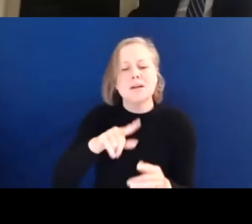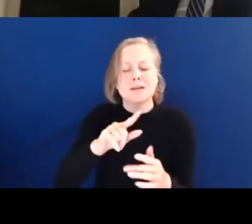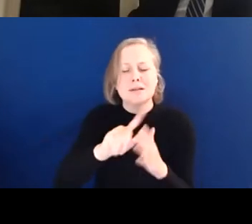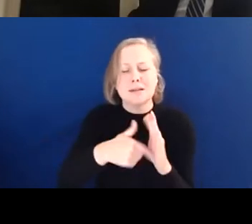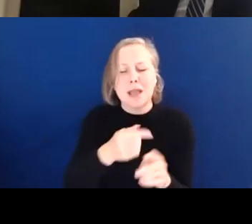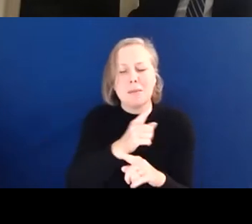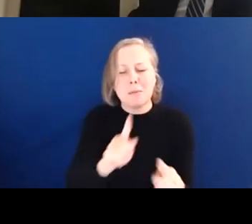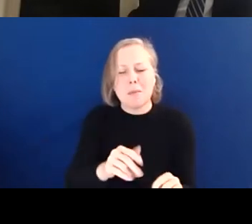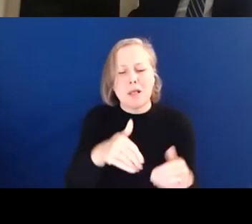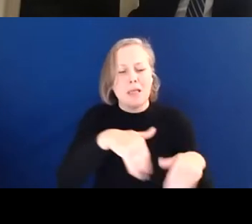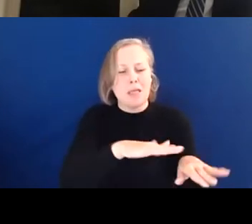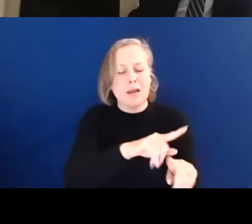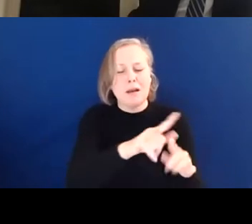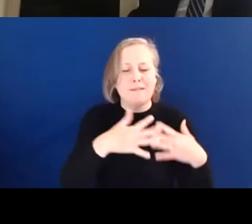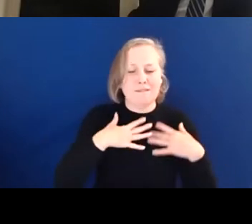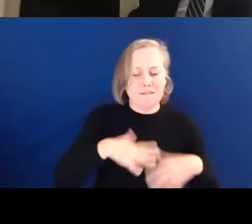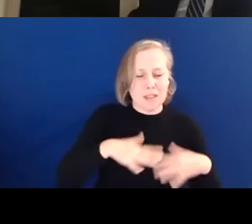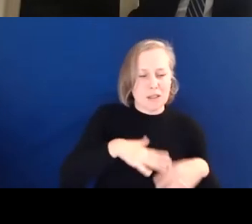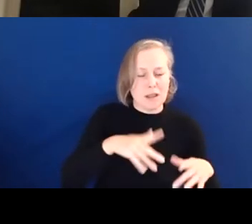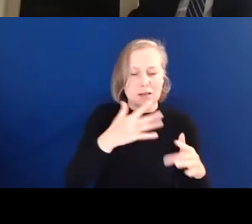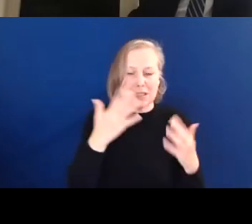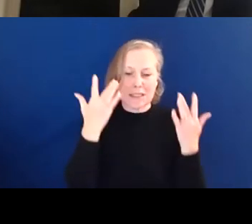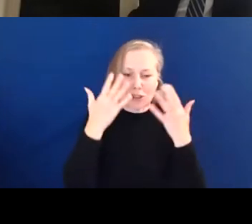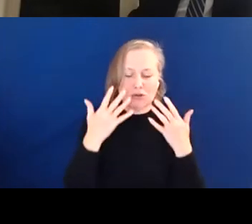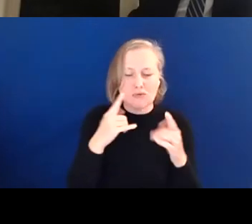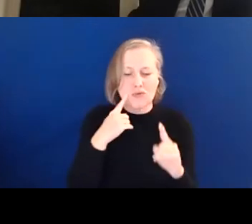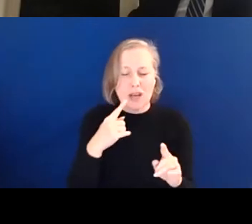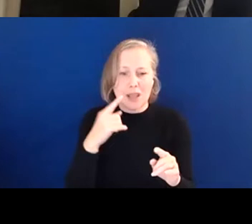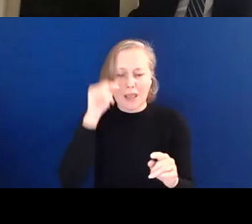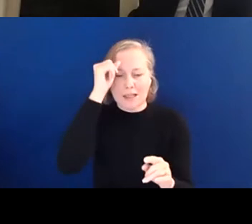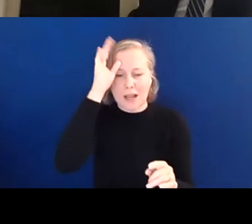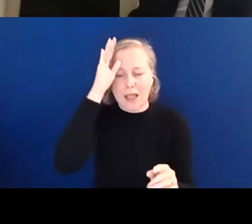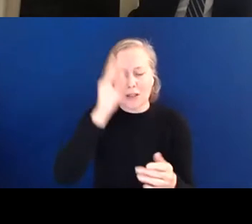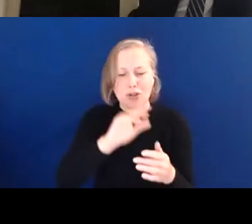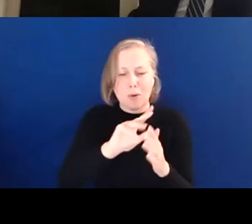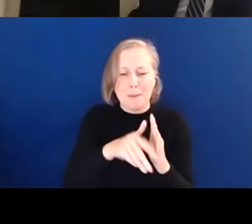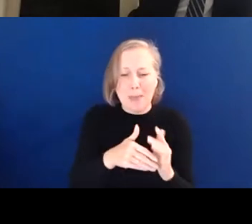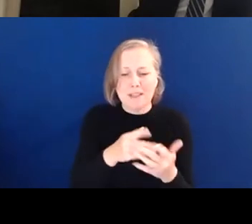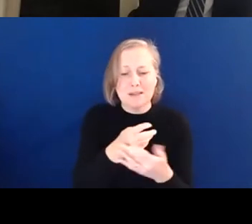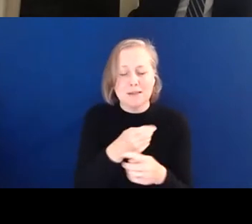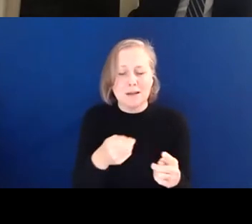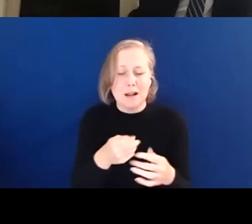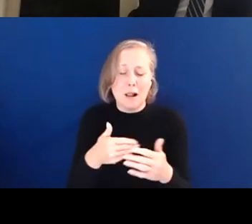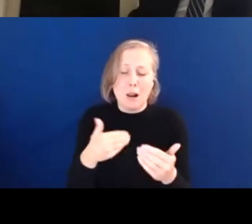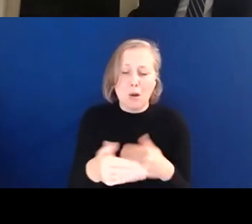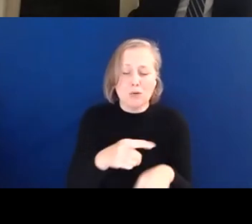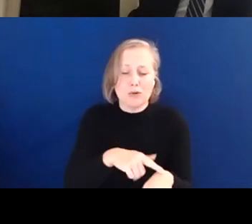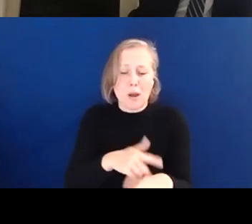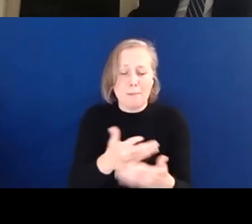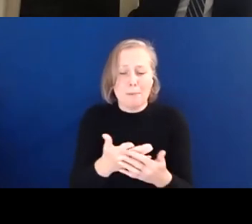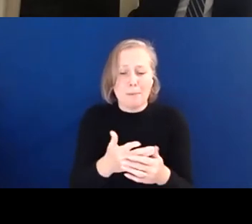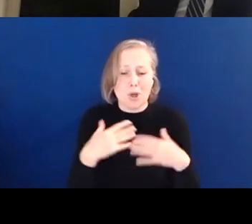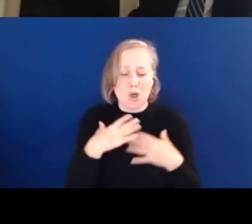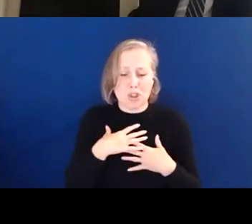diversity as people with physical, sensory and intellectual impairments, long term conditions, as mental health service users like